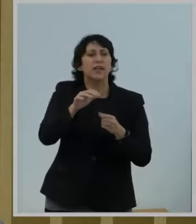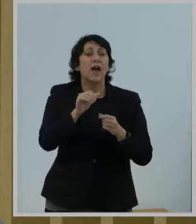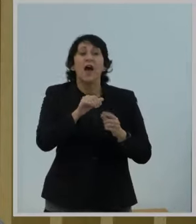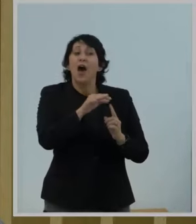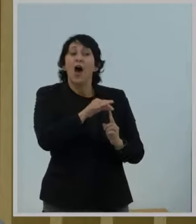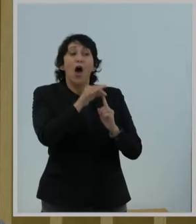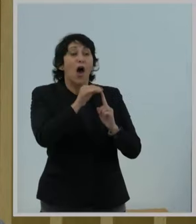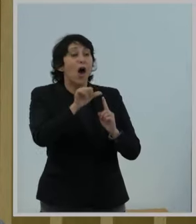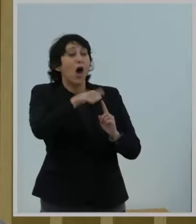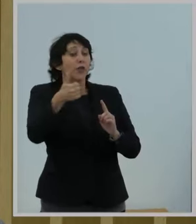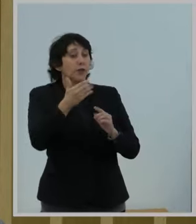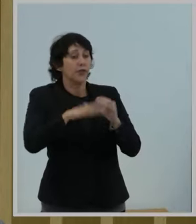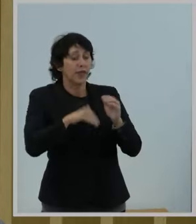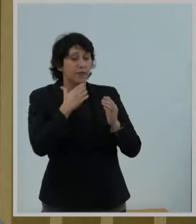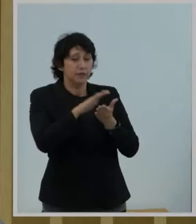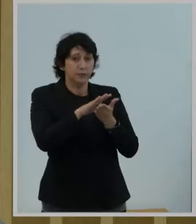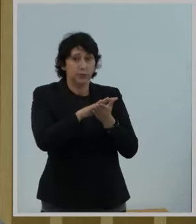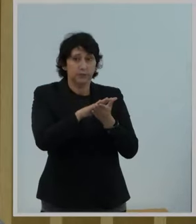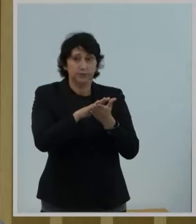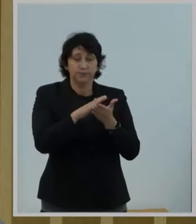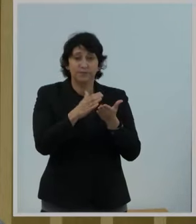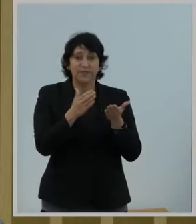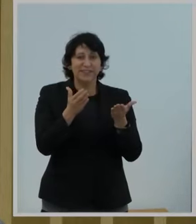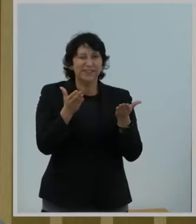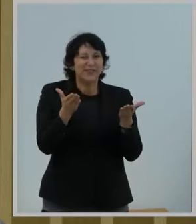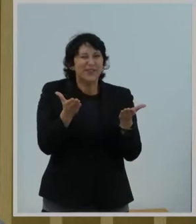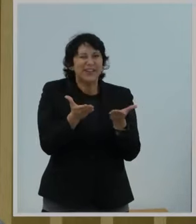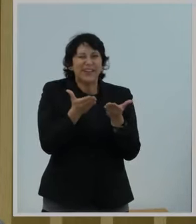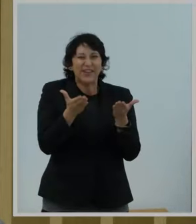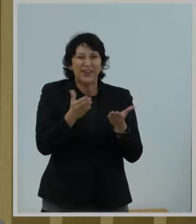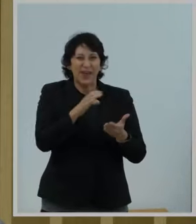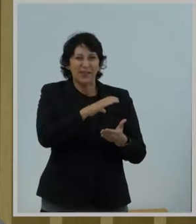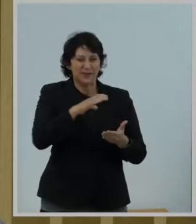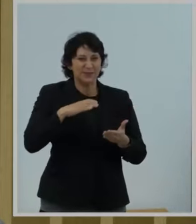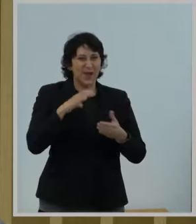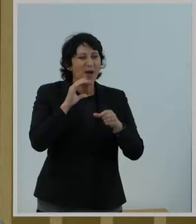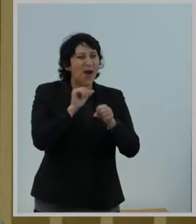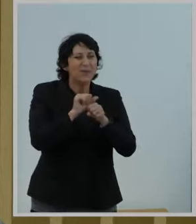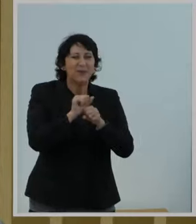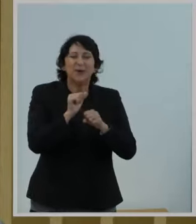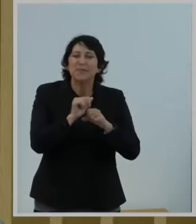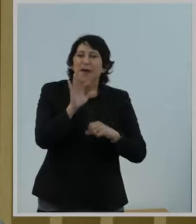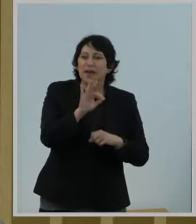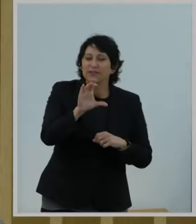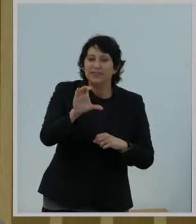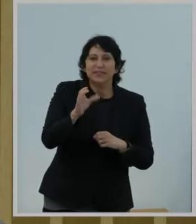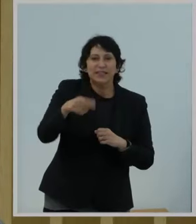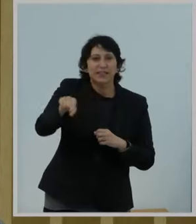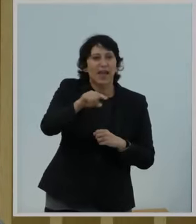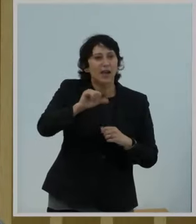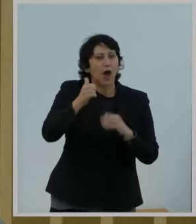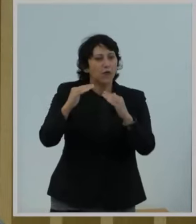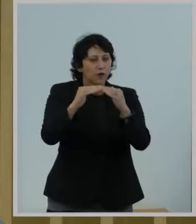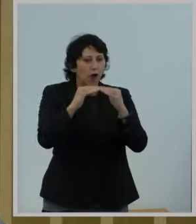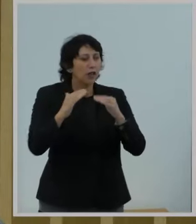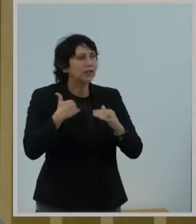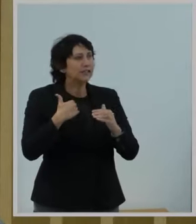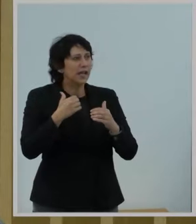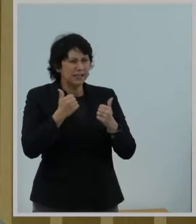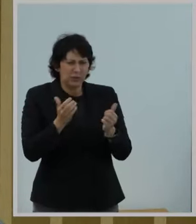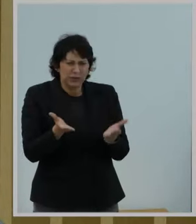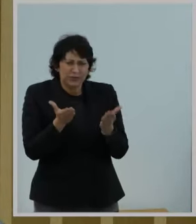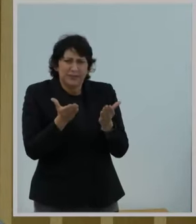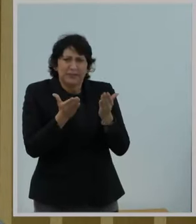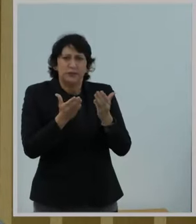than the school. Here at the commission, I worked with my FCC colleagues and others in the Bureau to maximize